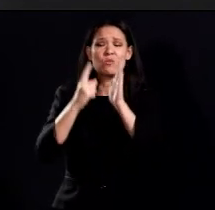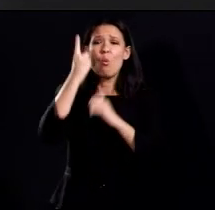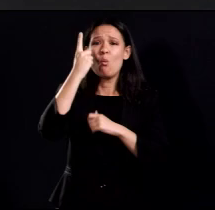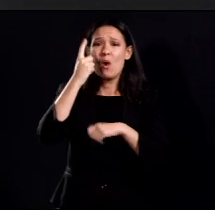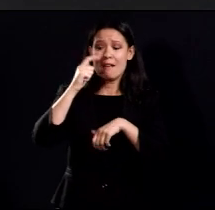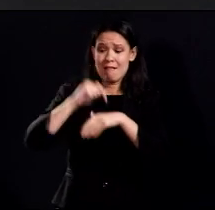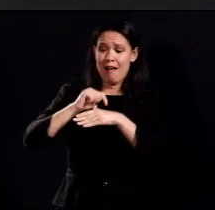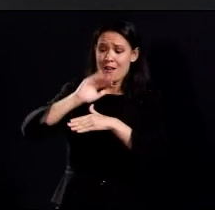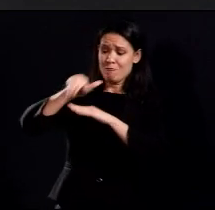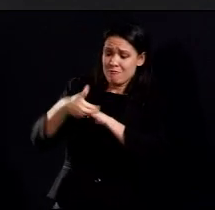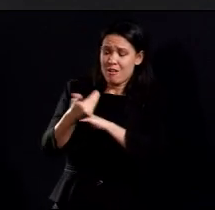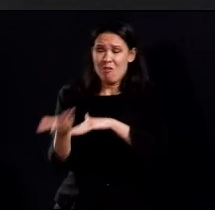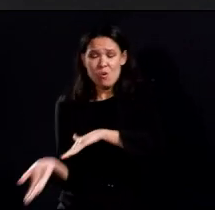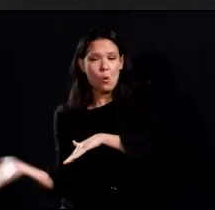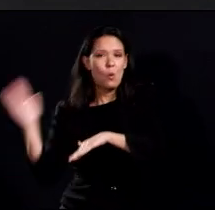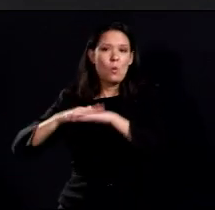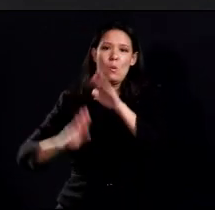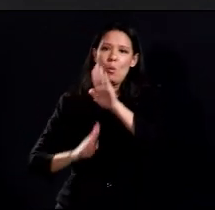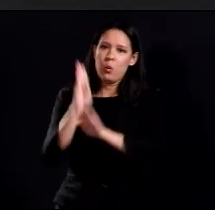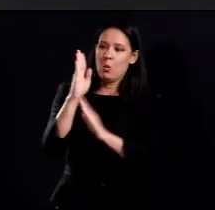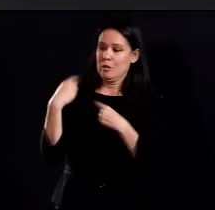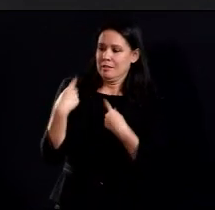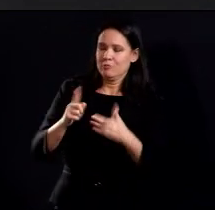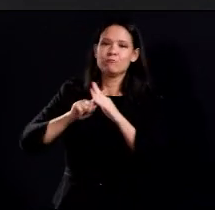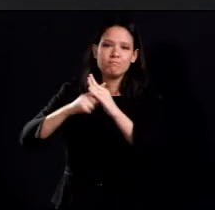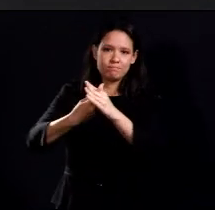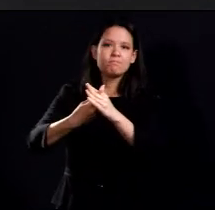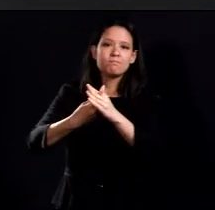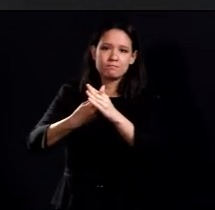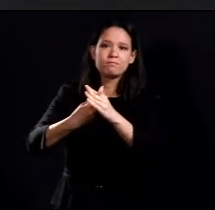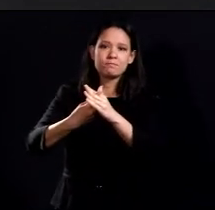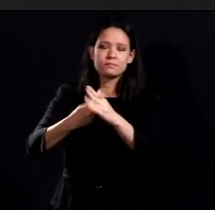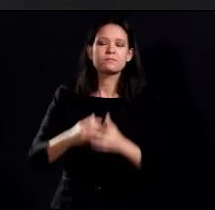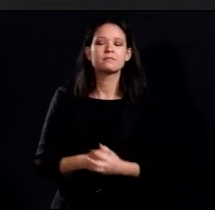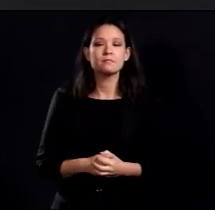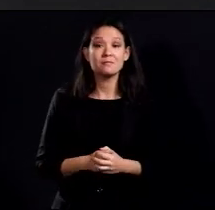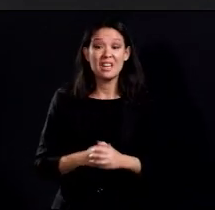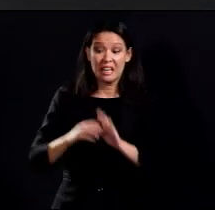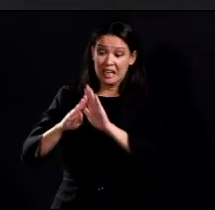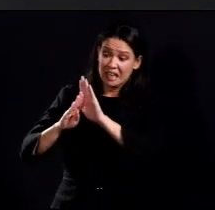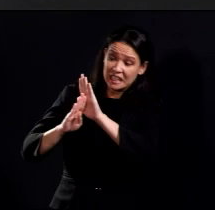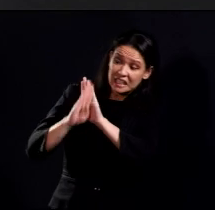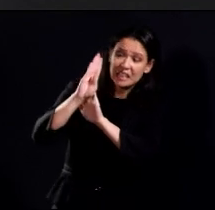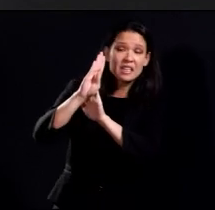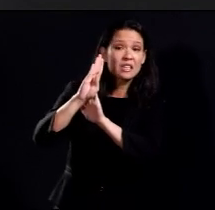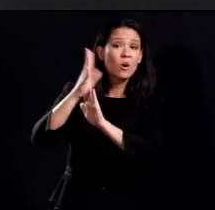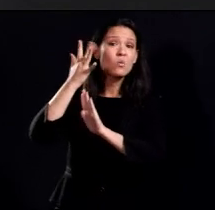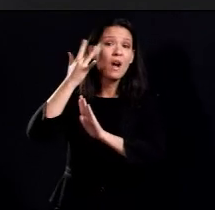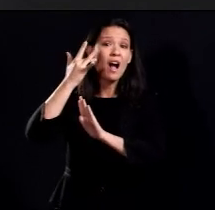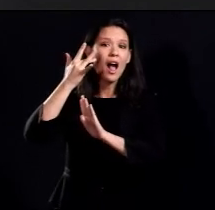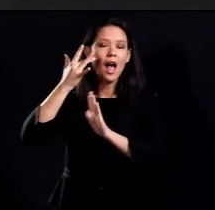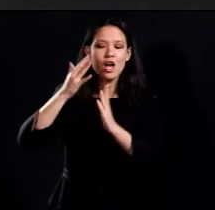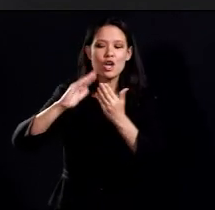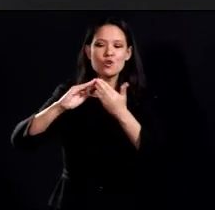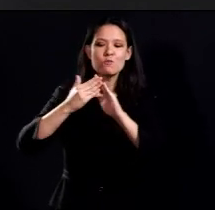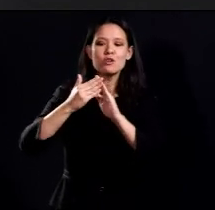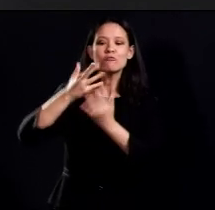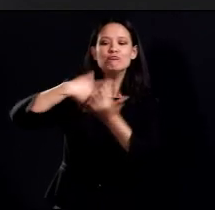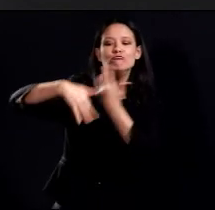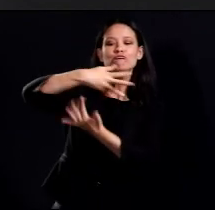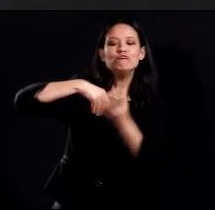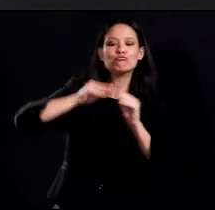we have seen in Fort Worth since it started. The spike can only be attributed to community spread,